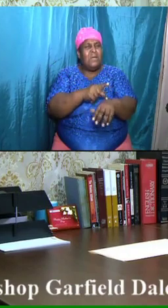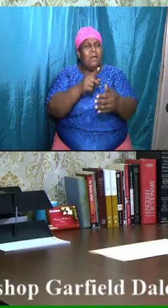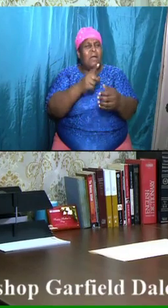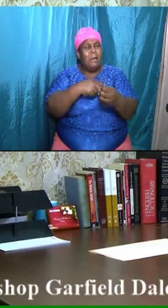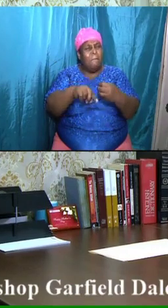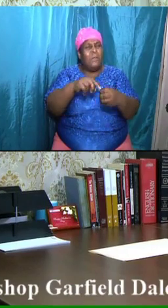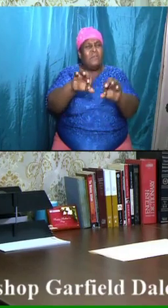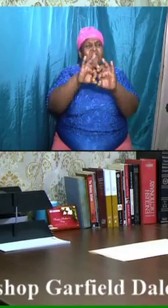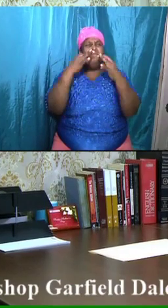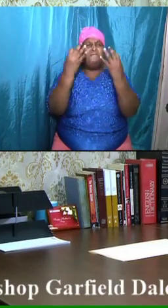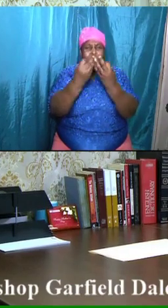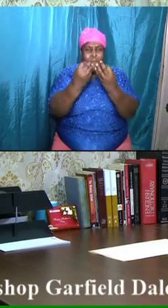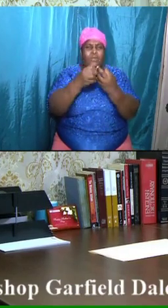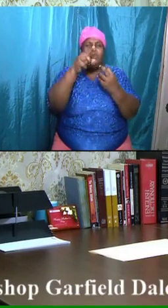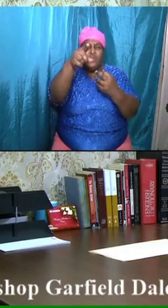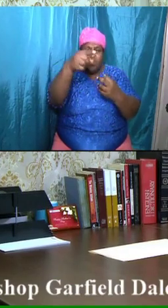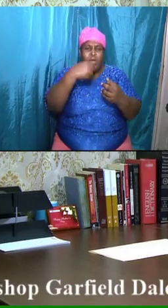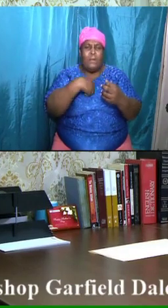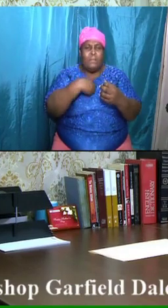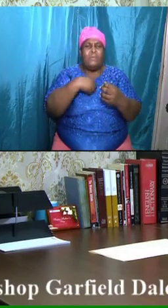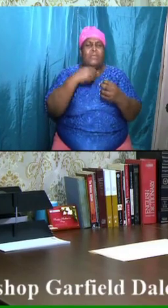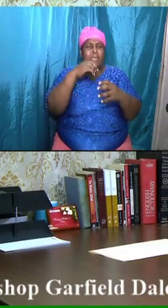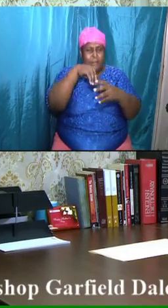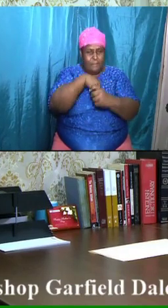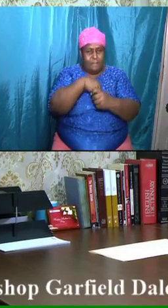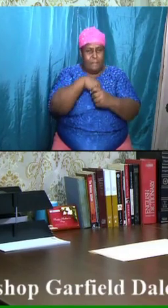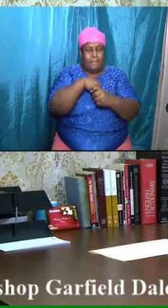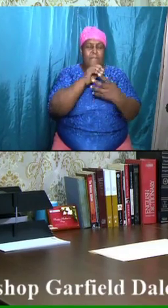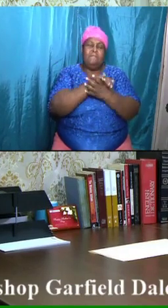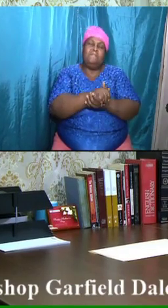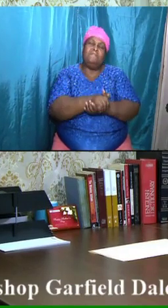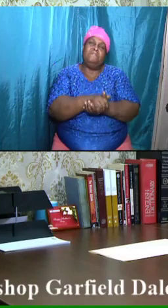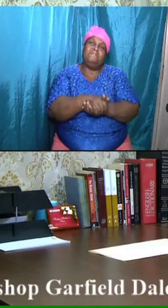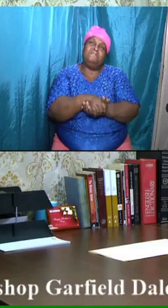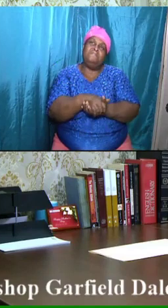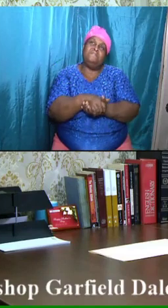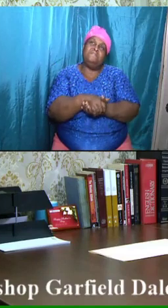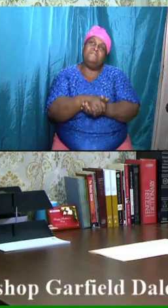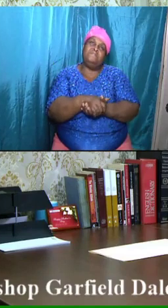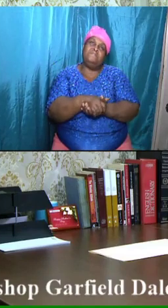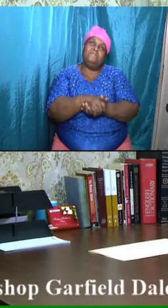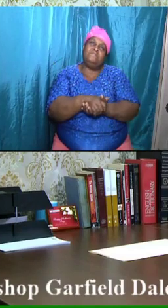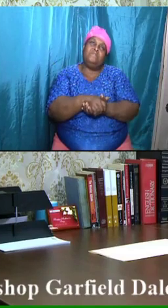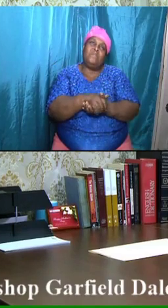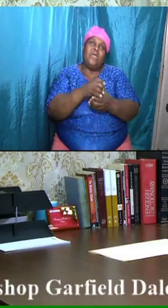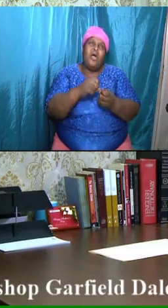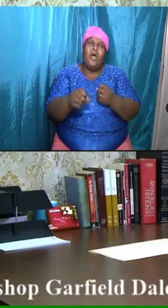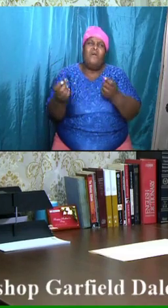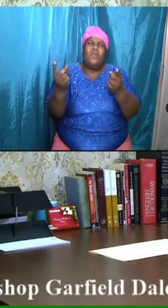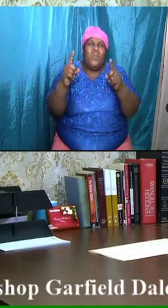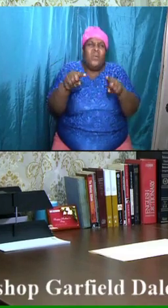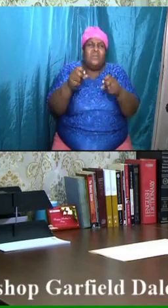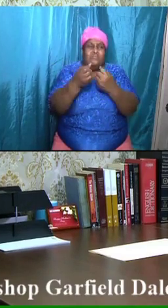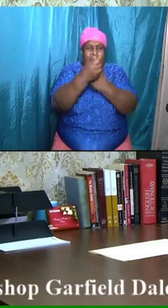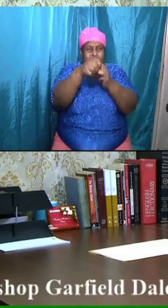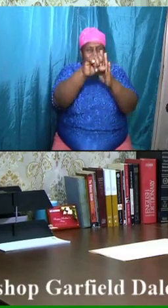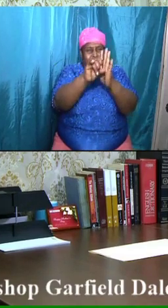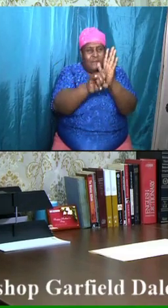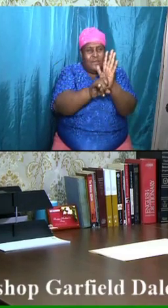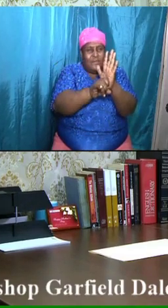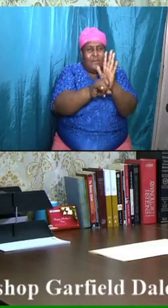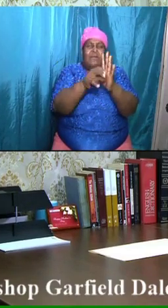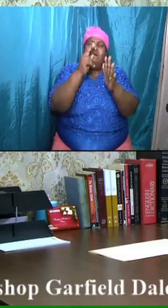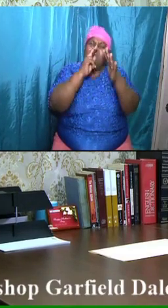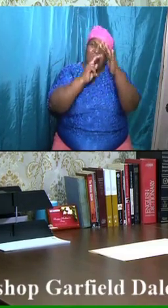1 Peter 1, verses 10 to 12. Of which salvation the